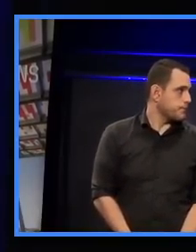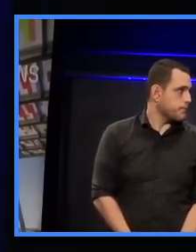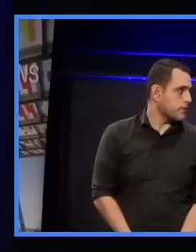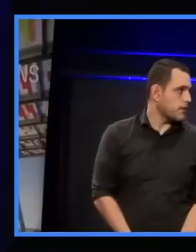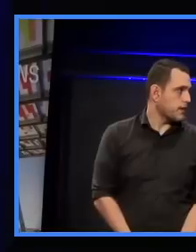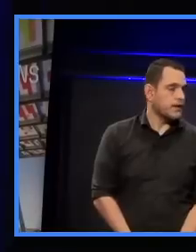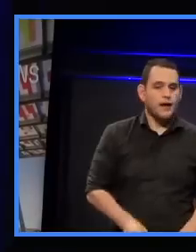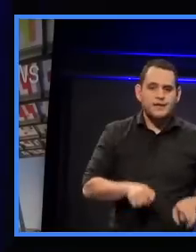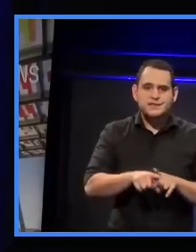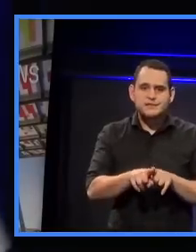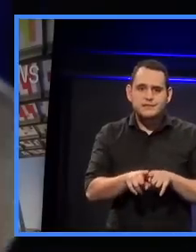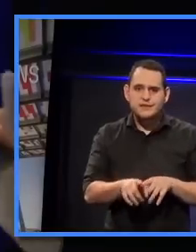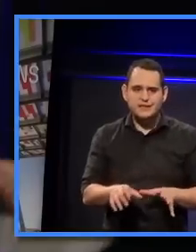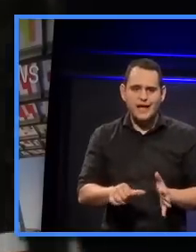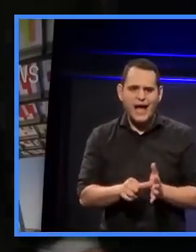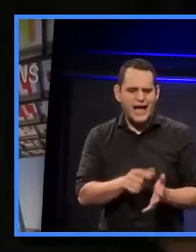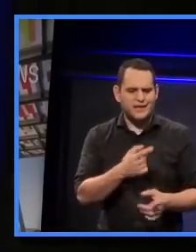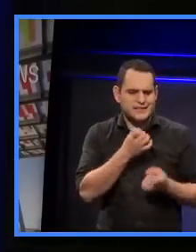You're starting to thank everyone.